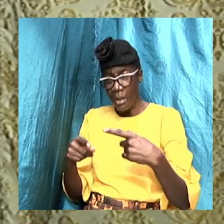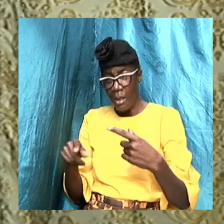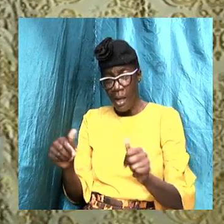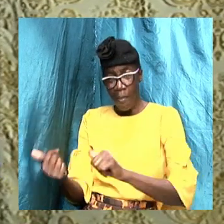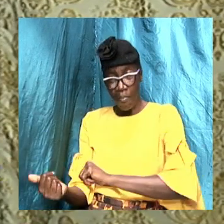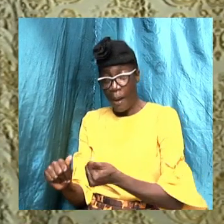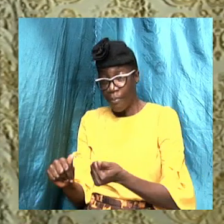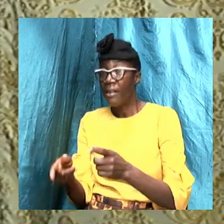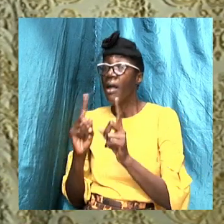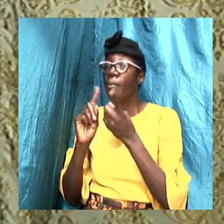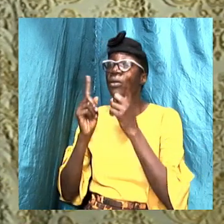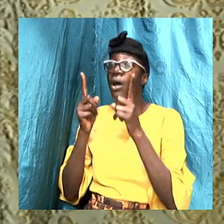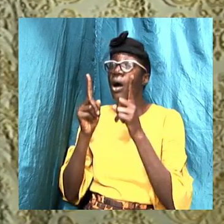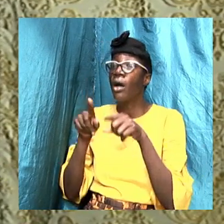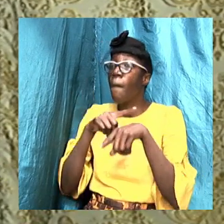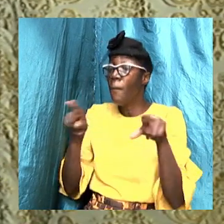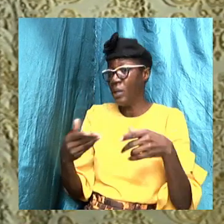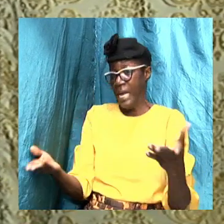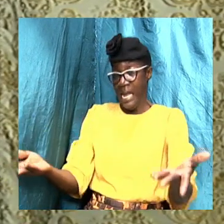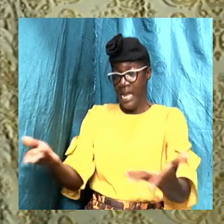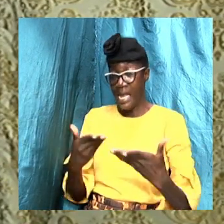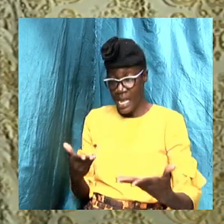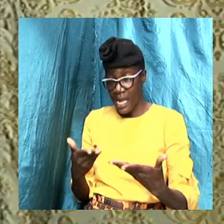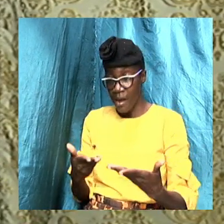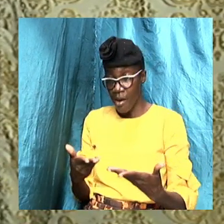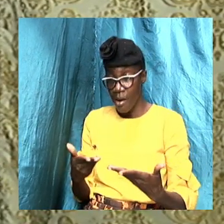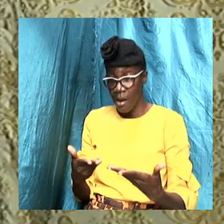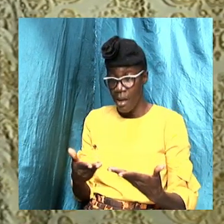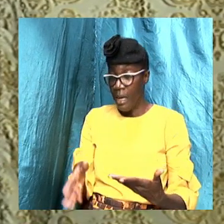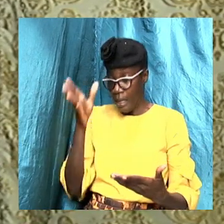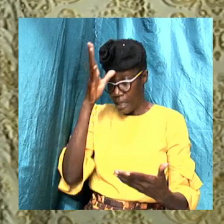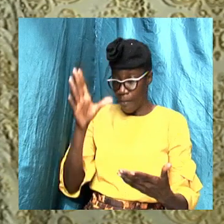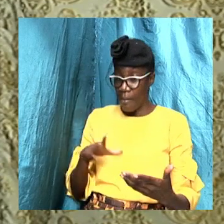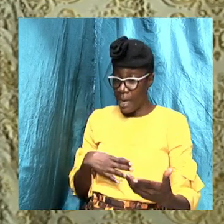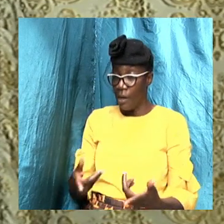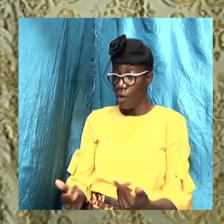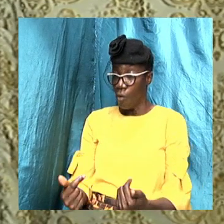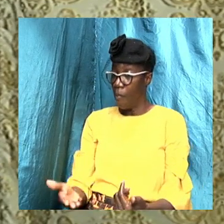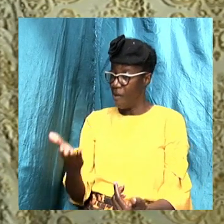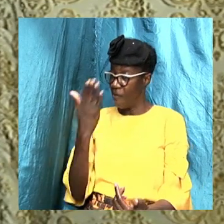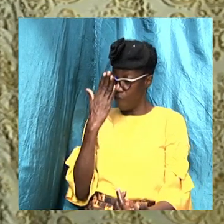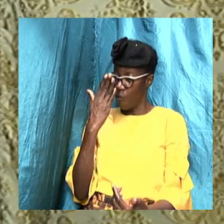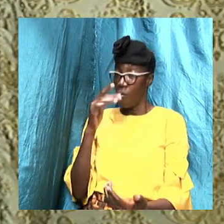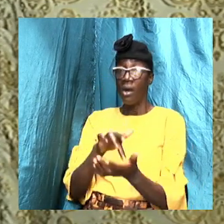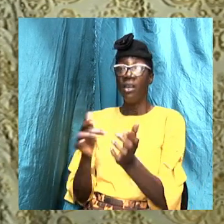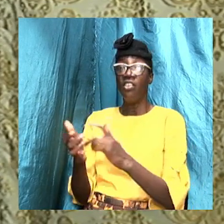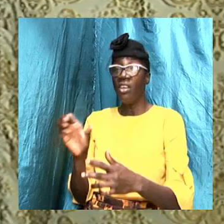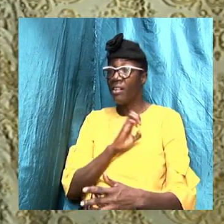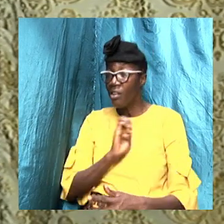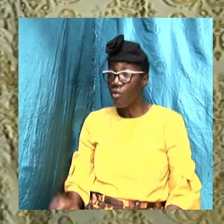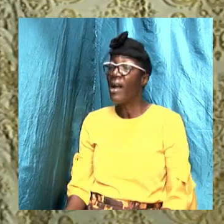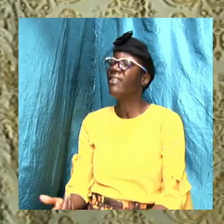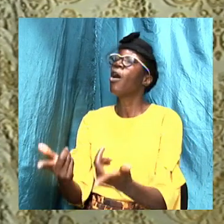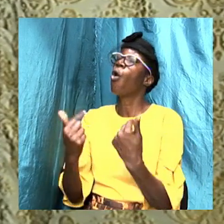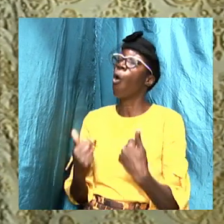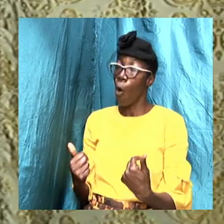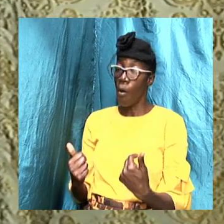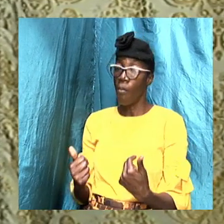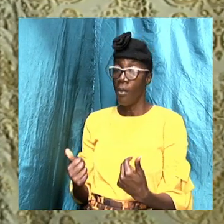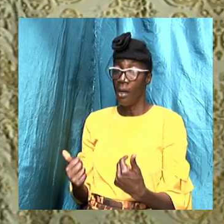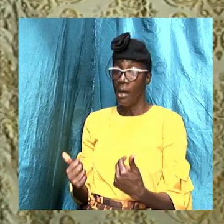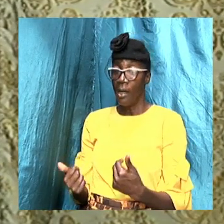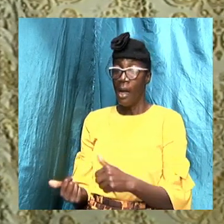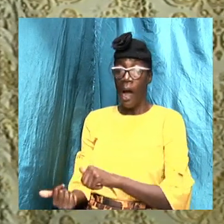But then here was the forerunner of Jesus Christ that came on the scene and he baptized